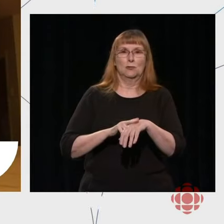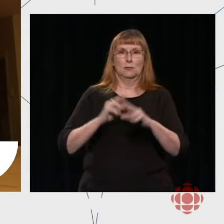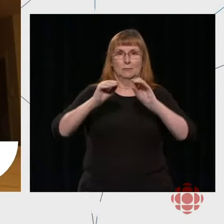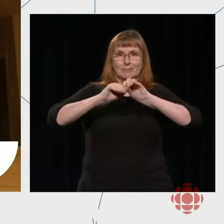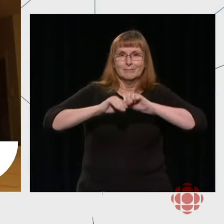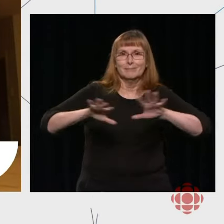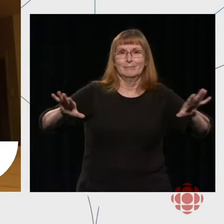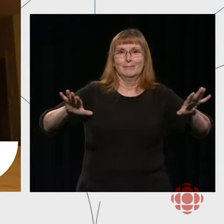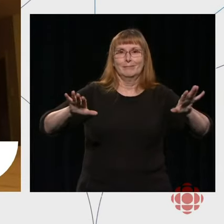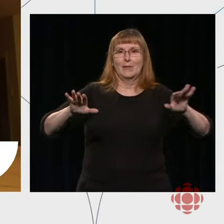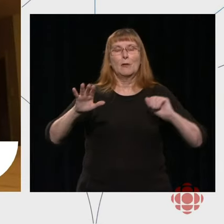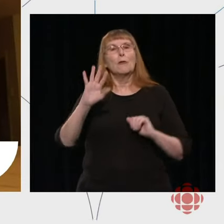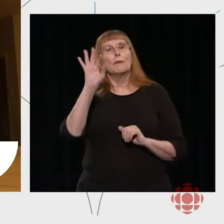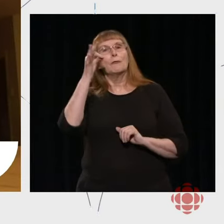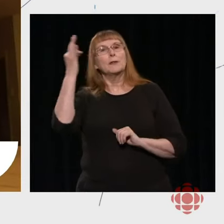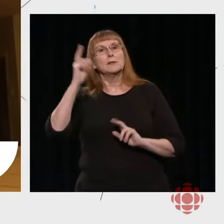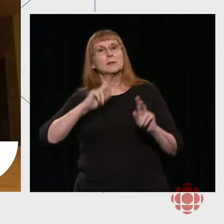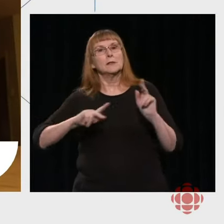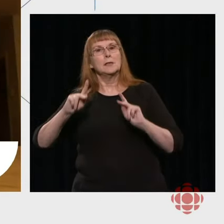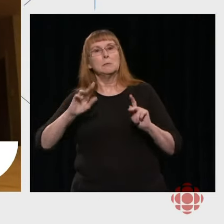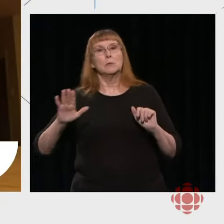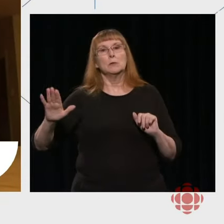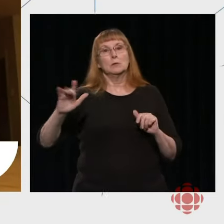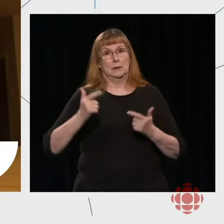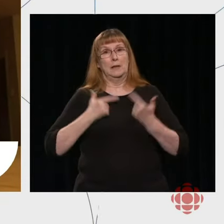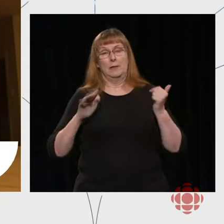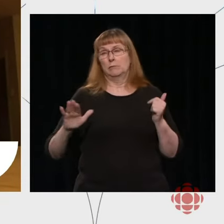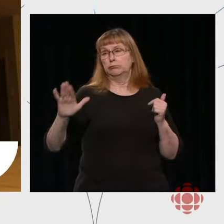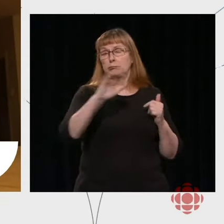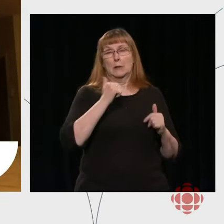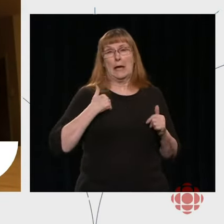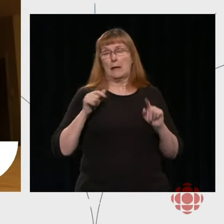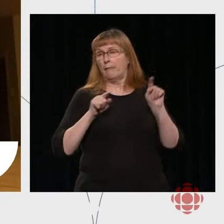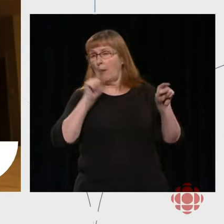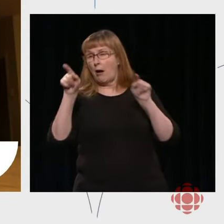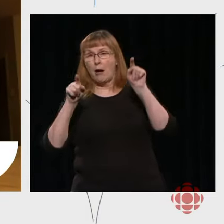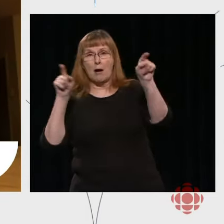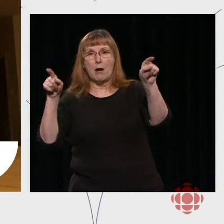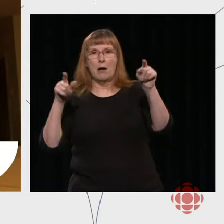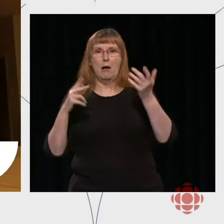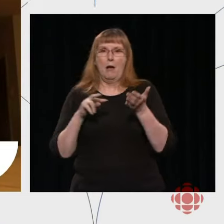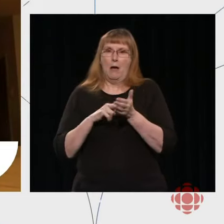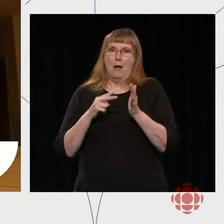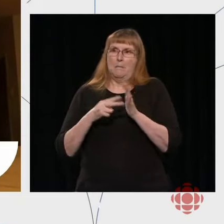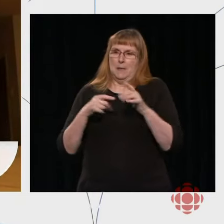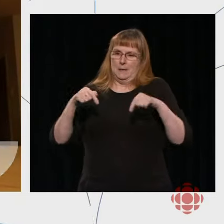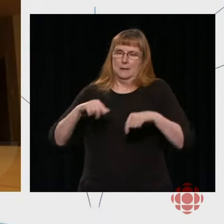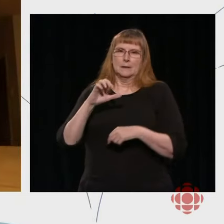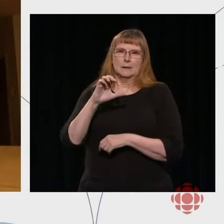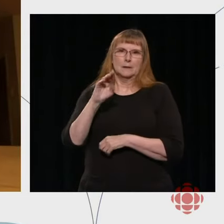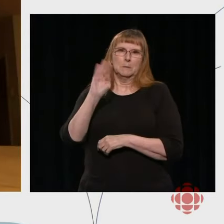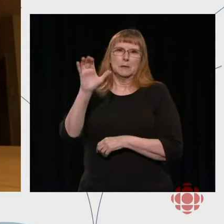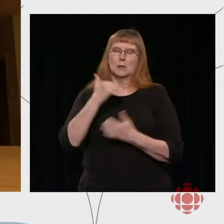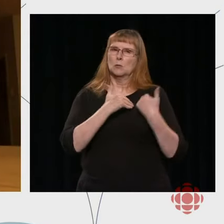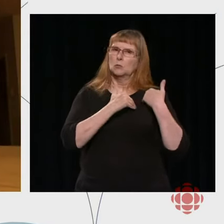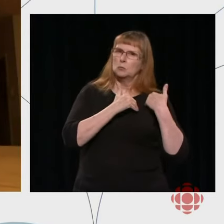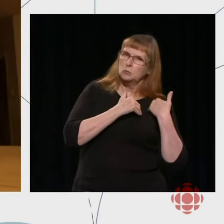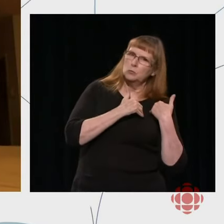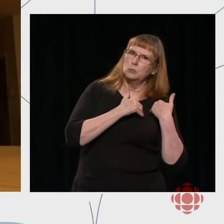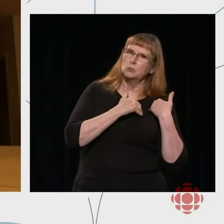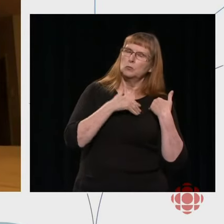then that puts us in a very special and a very responsible position.